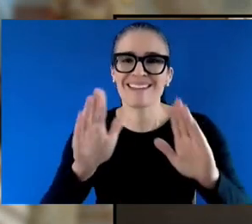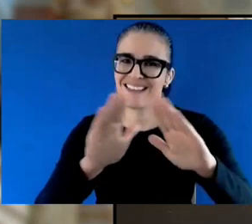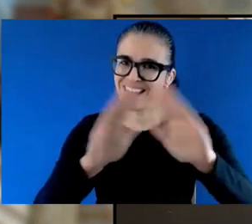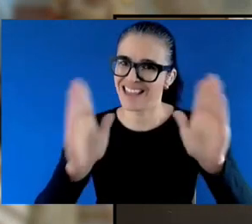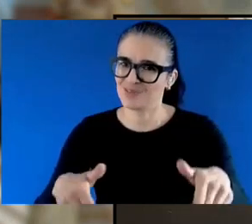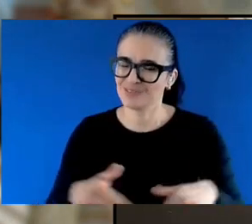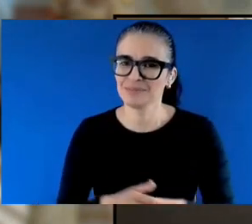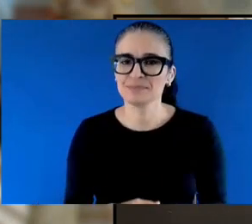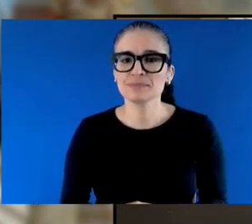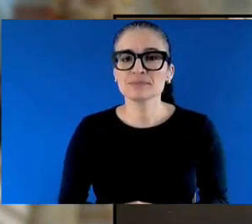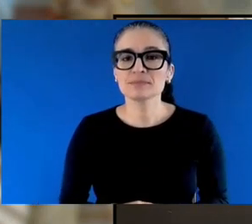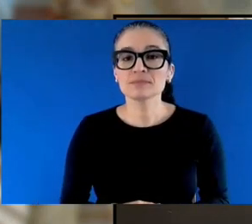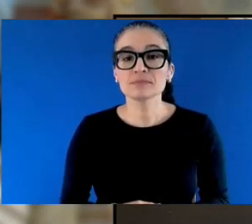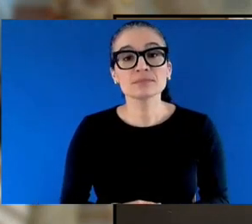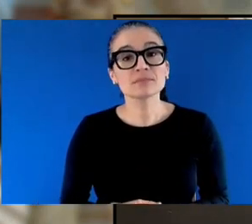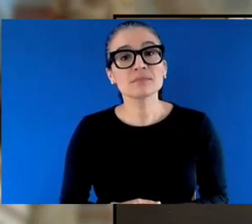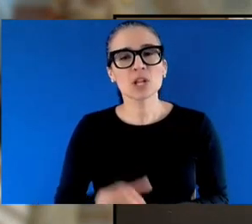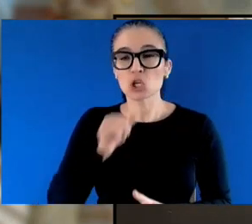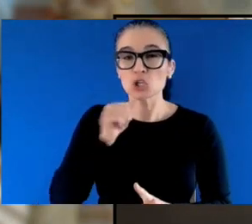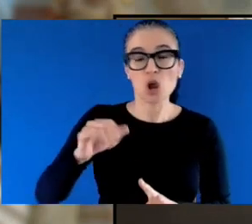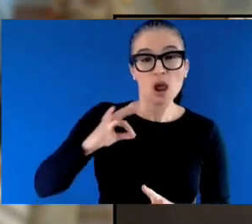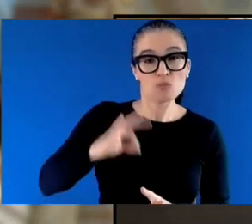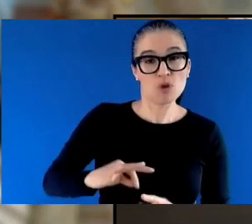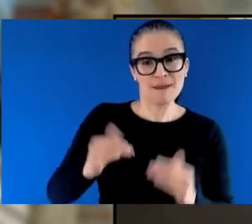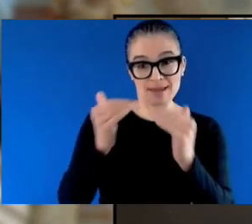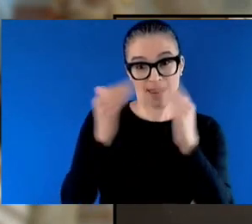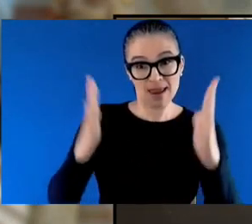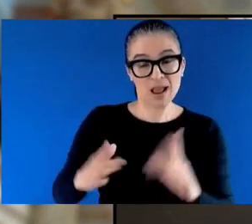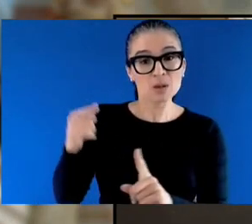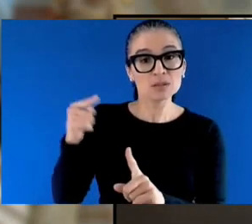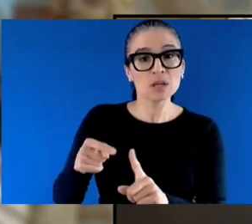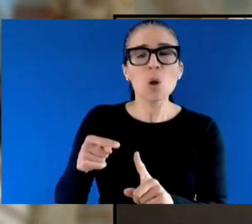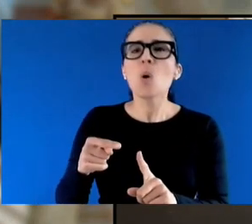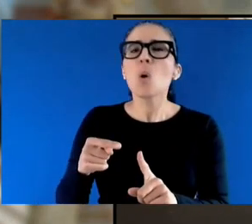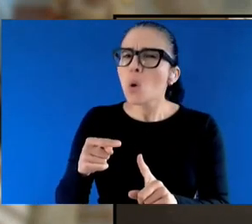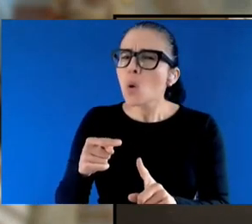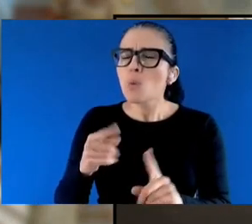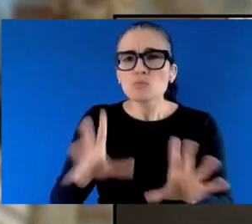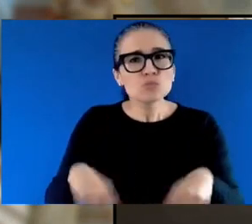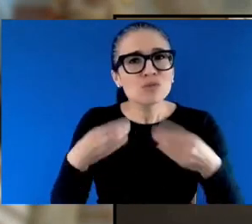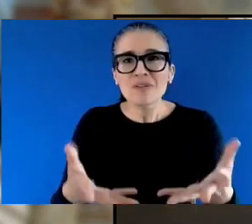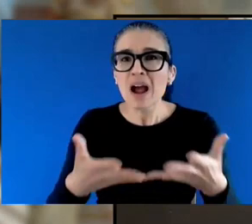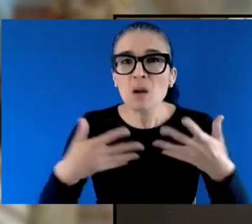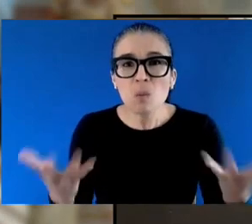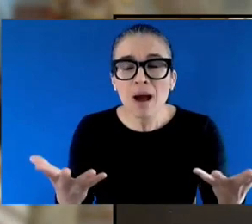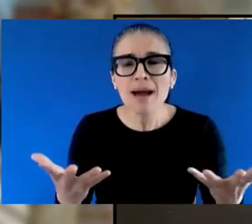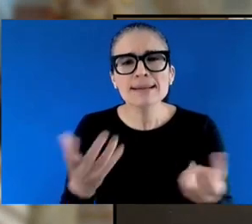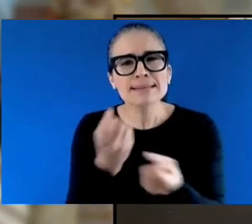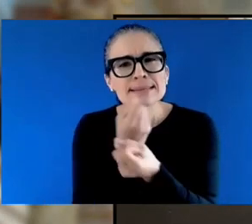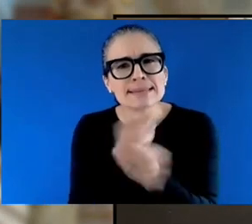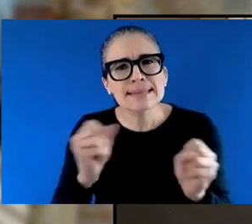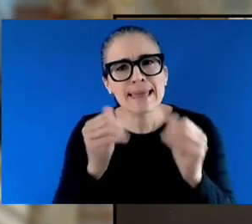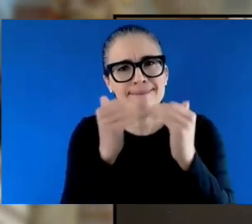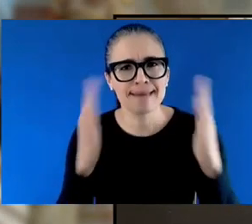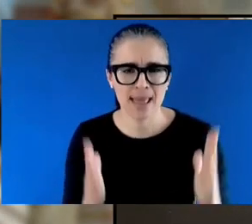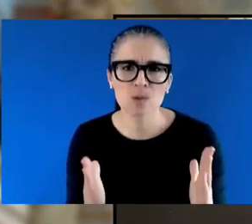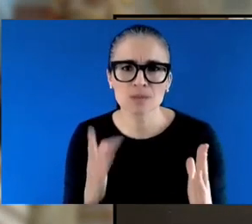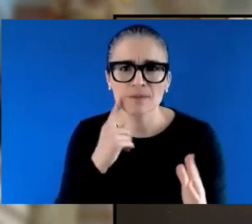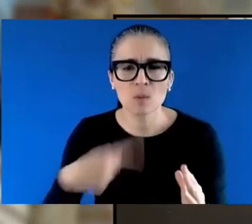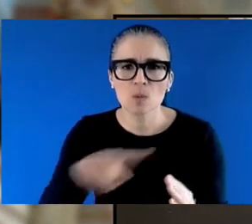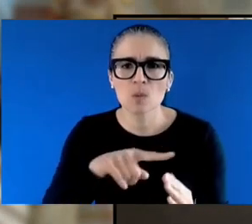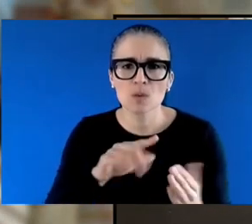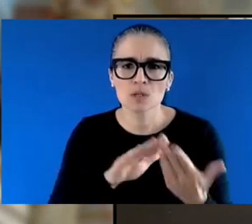delivering safe and affordable housing in our province. The challenges we face in this housing crisis are urgent and complex,